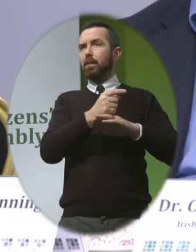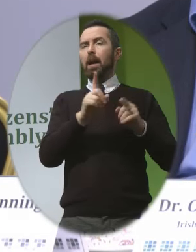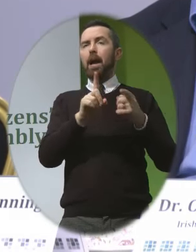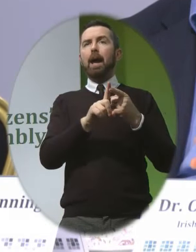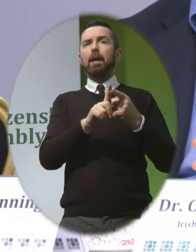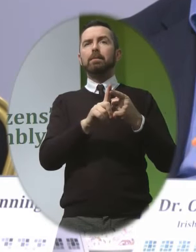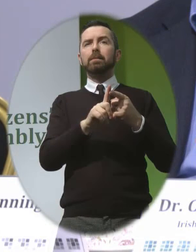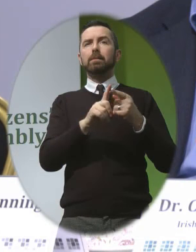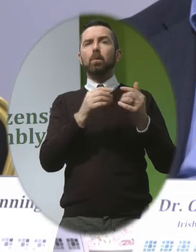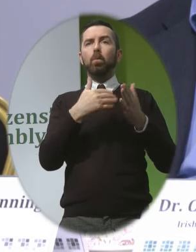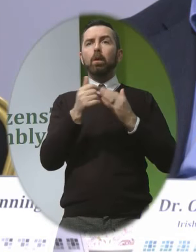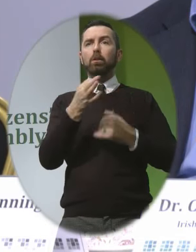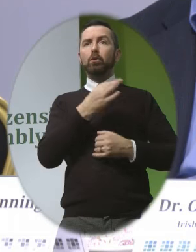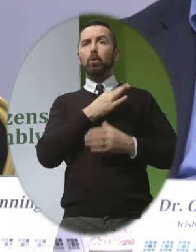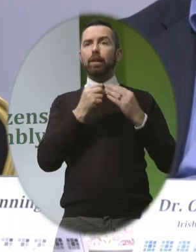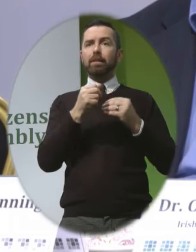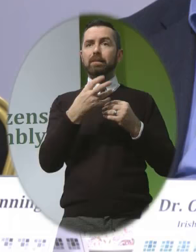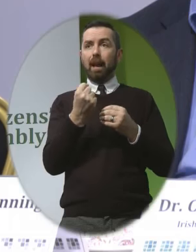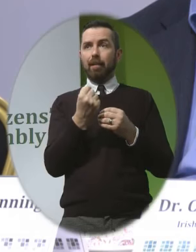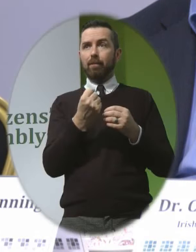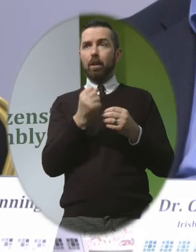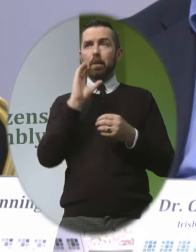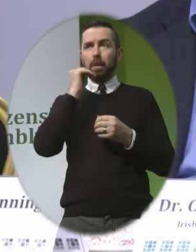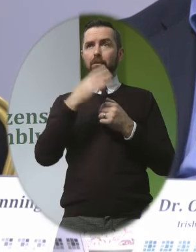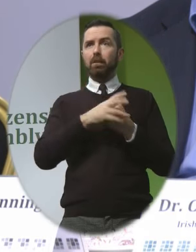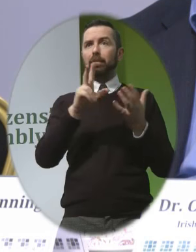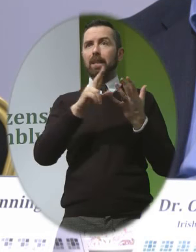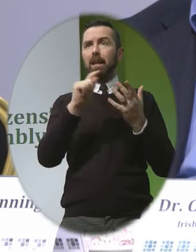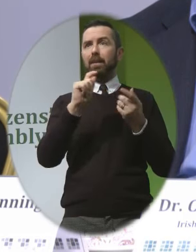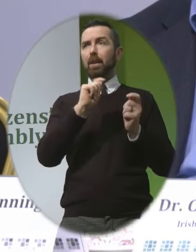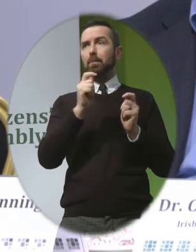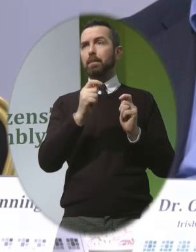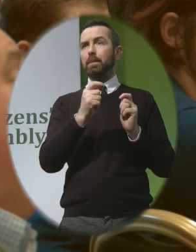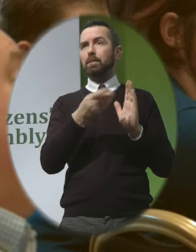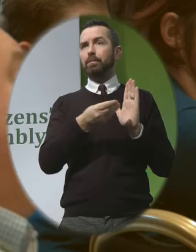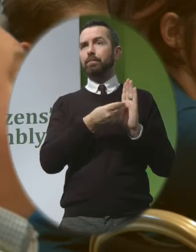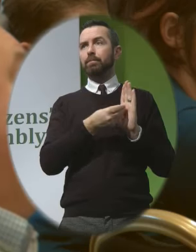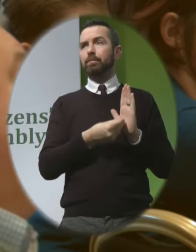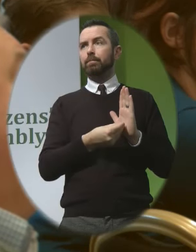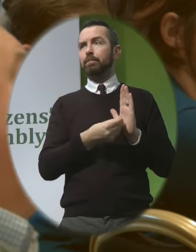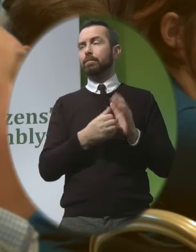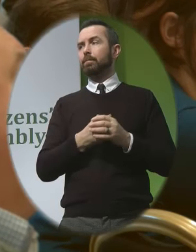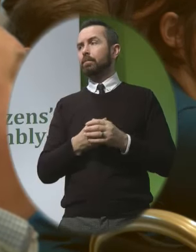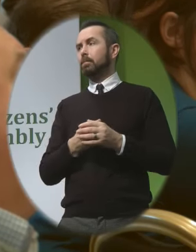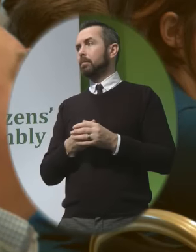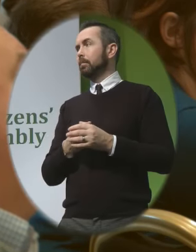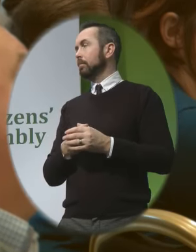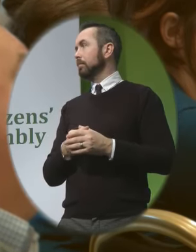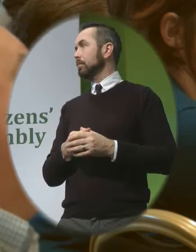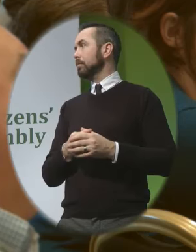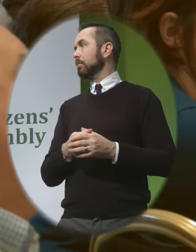considered in any consideration of how it should be treated in the future And particularly